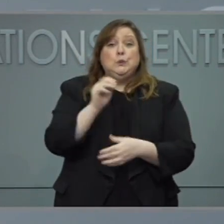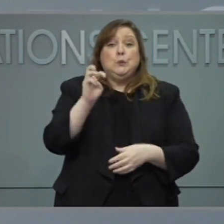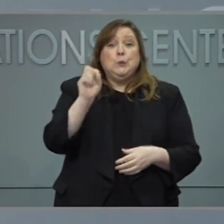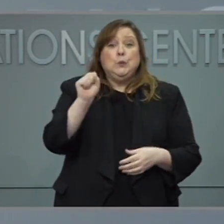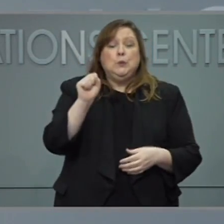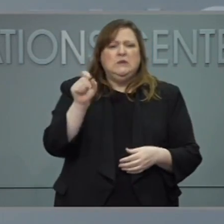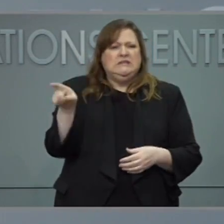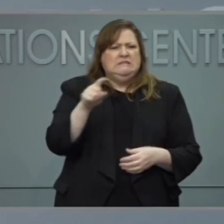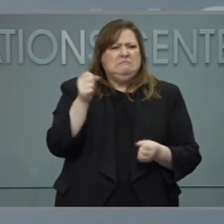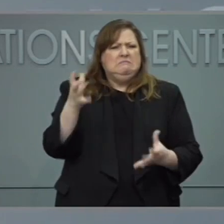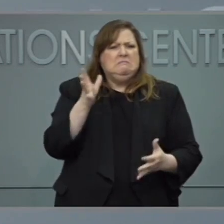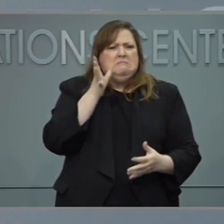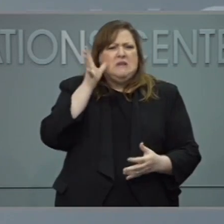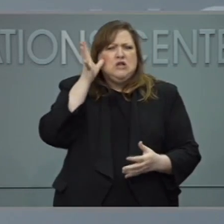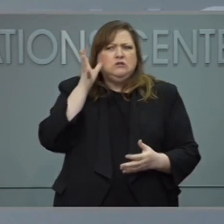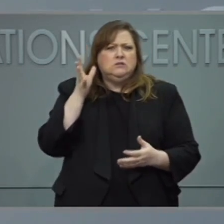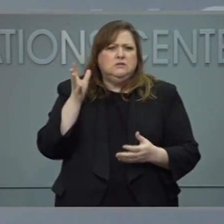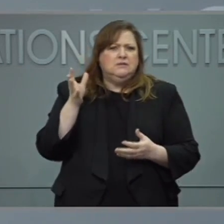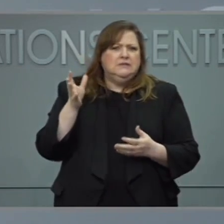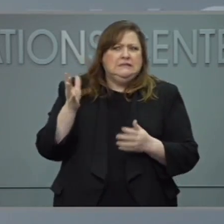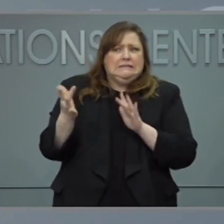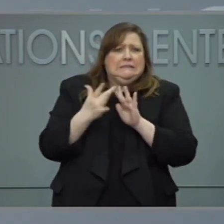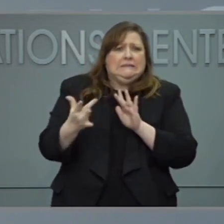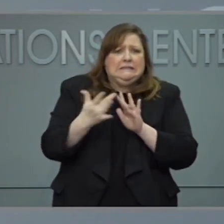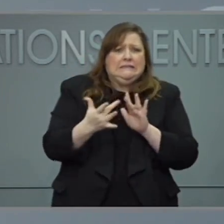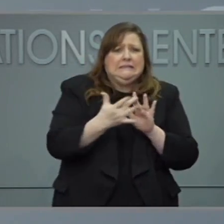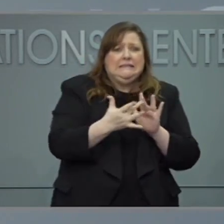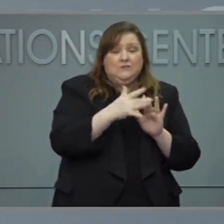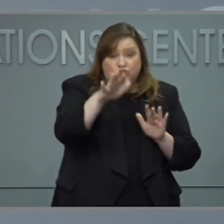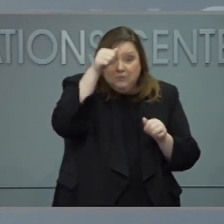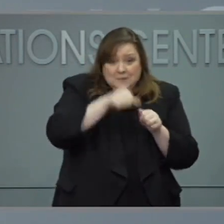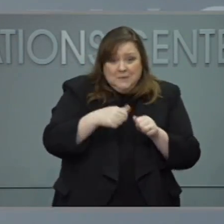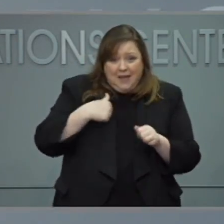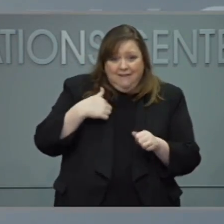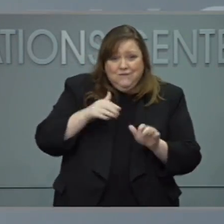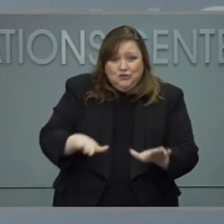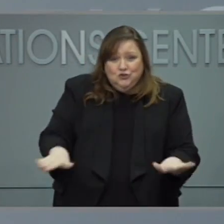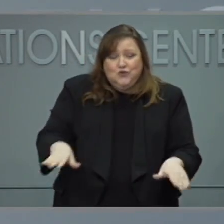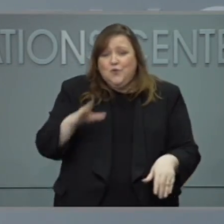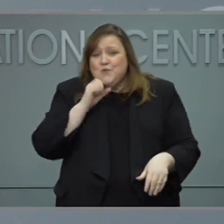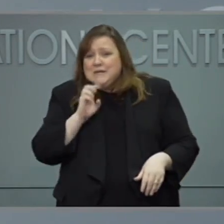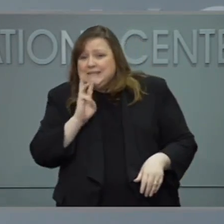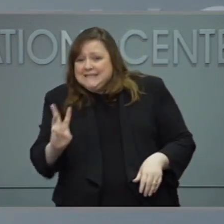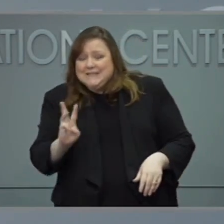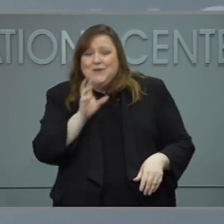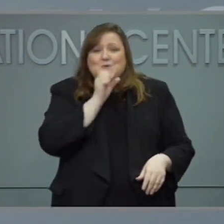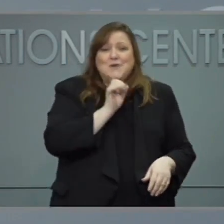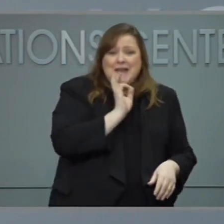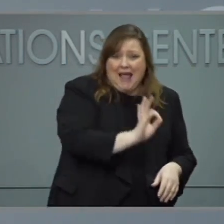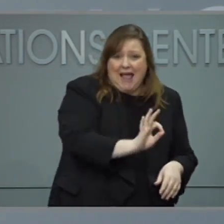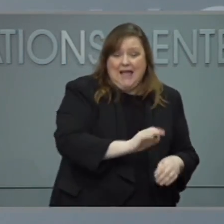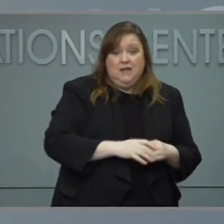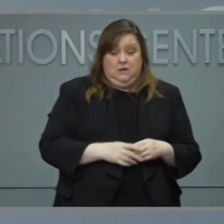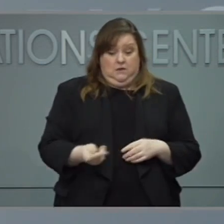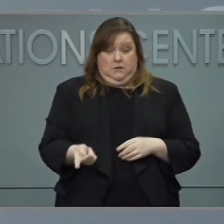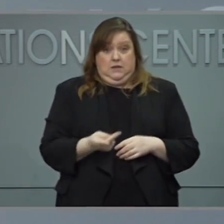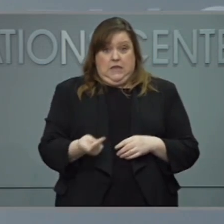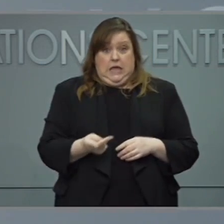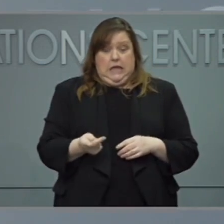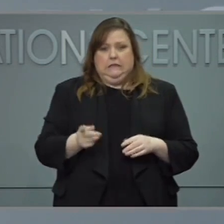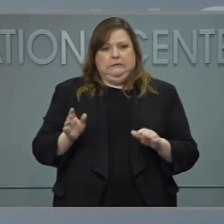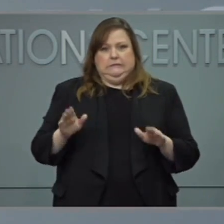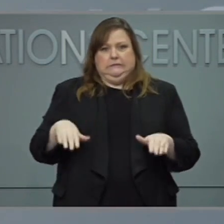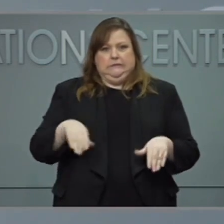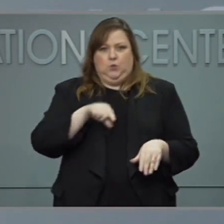a lot of parents. And I'll remind folks that I'm also a mom of a six and a nine year old. And obviously they are not yet eligible to